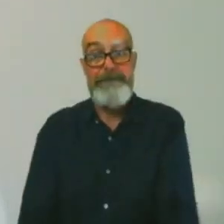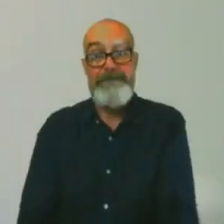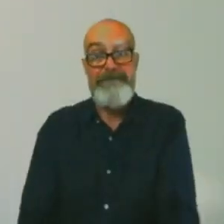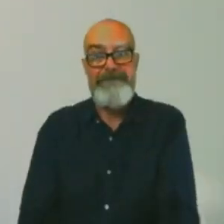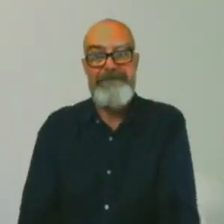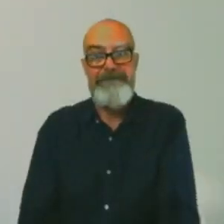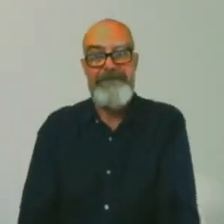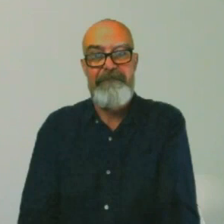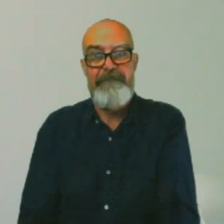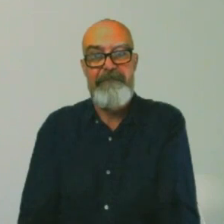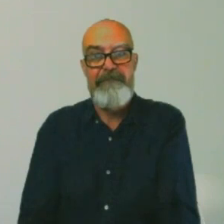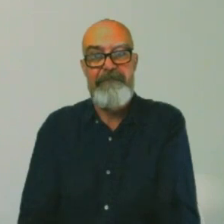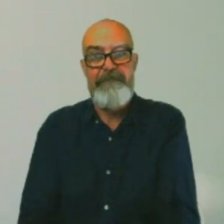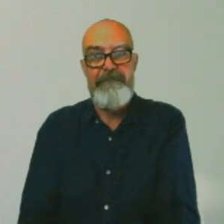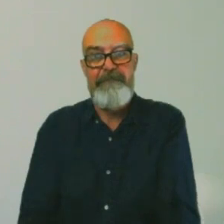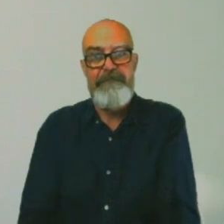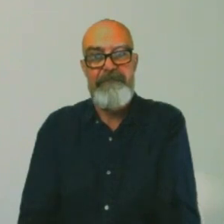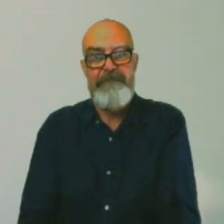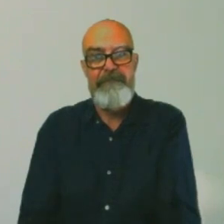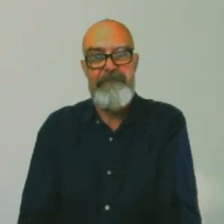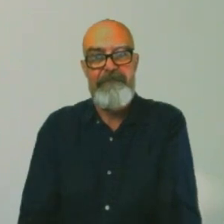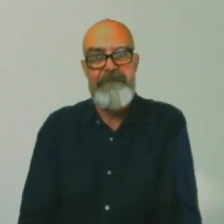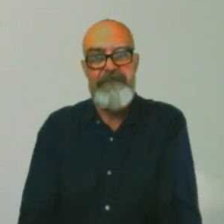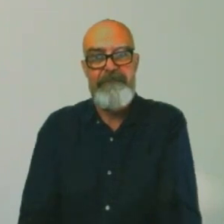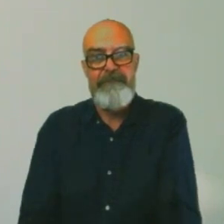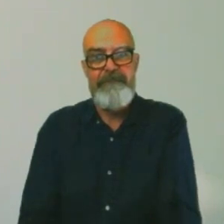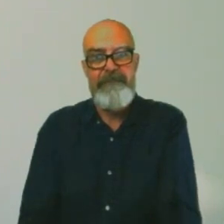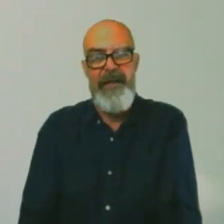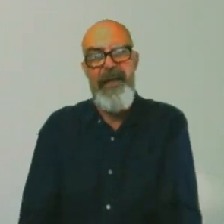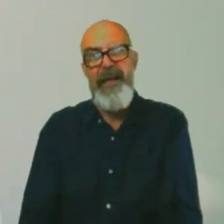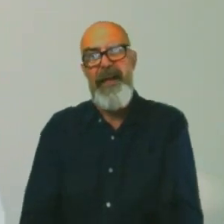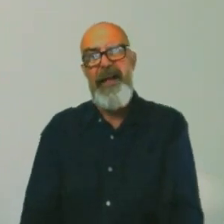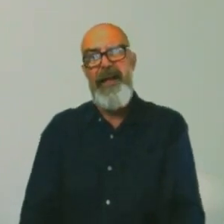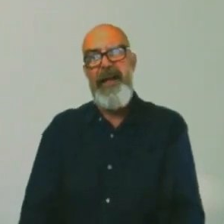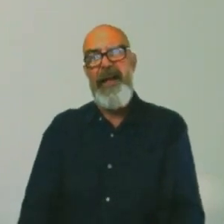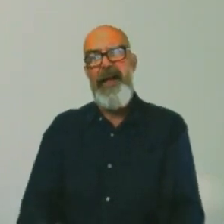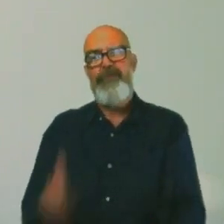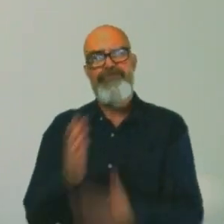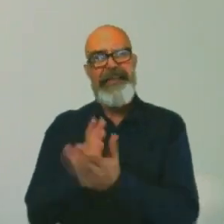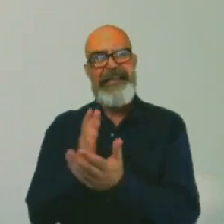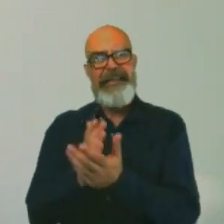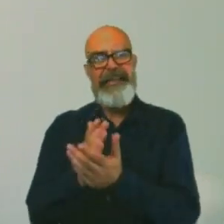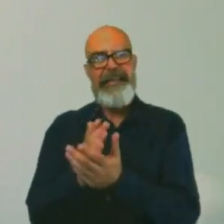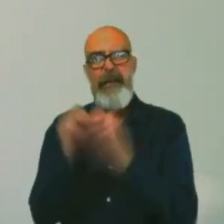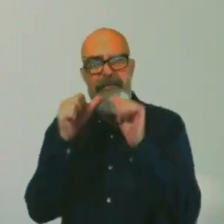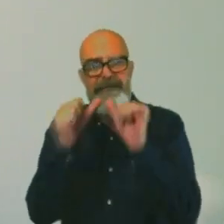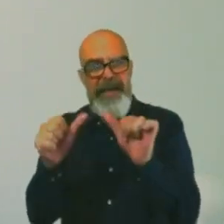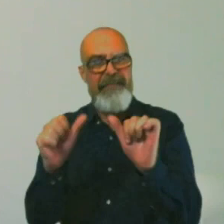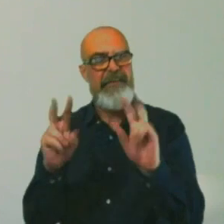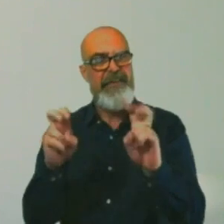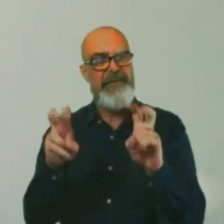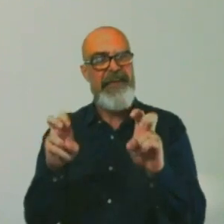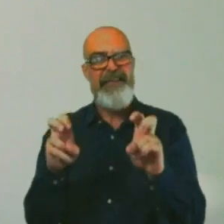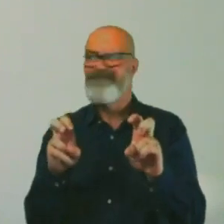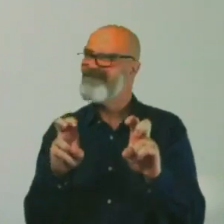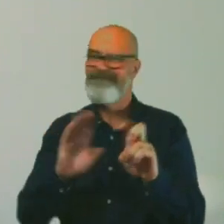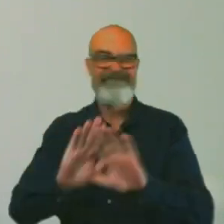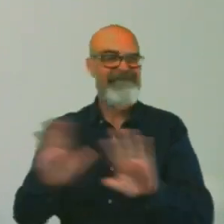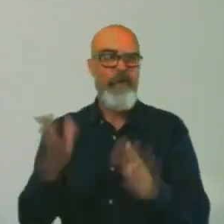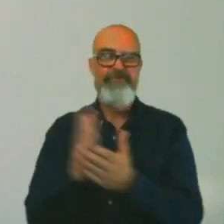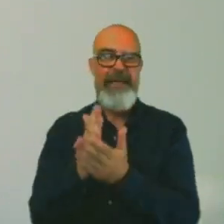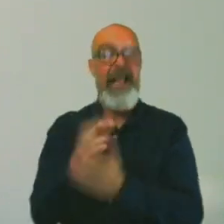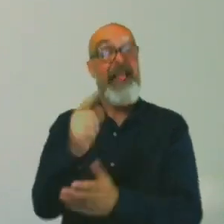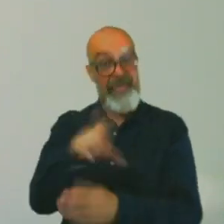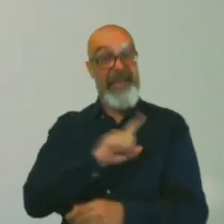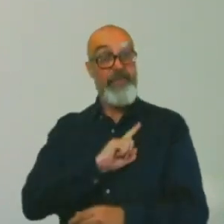I will have a quite weird answer because I don't think I ever had one favourite subject. I think that's why my PhD is